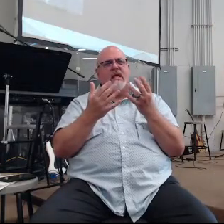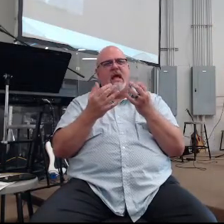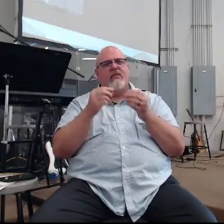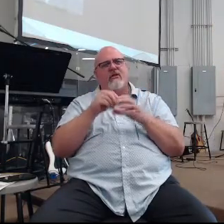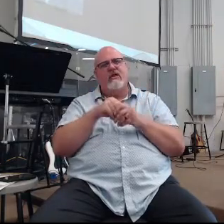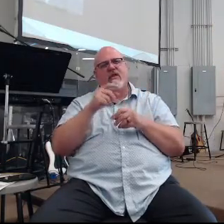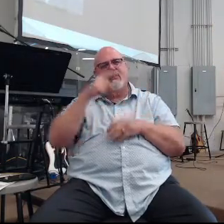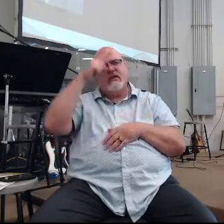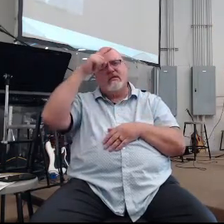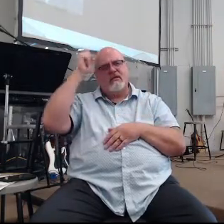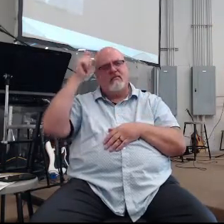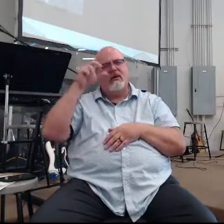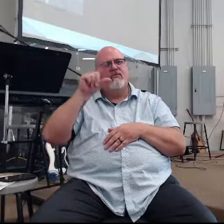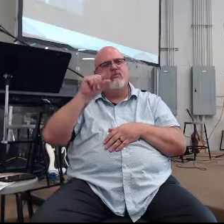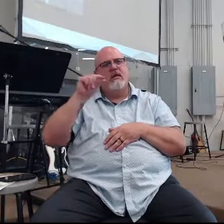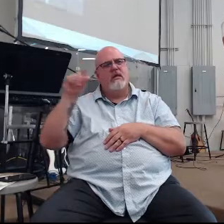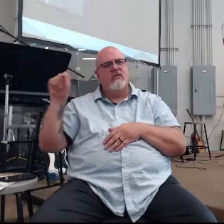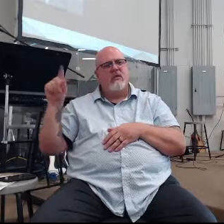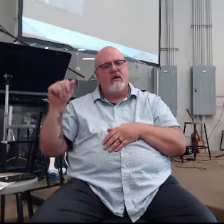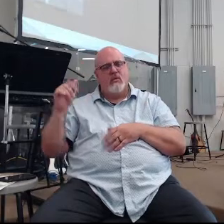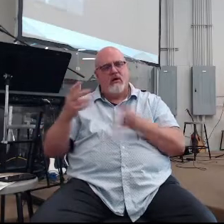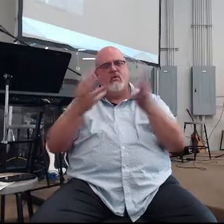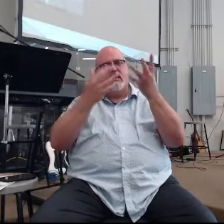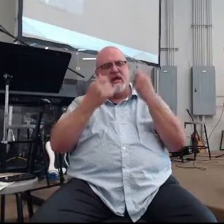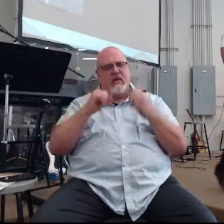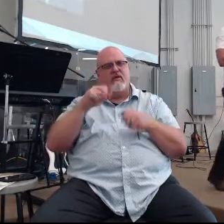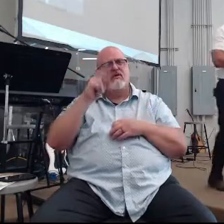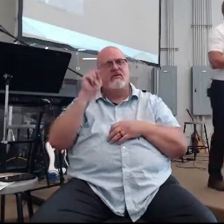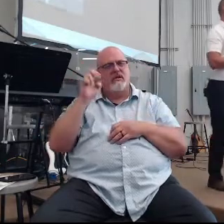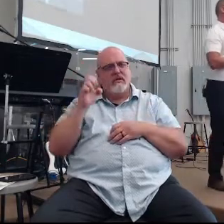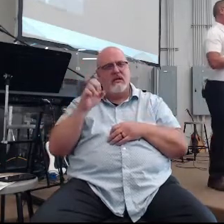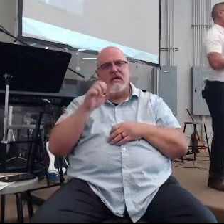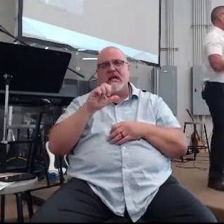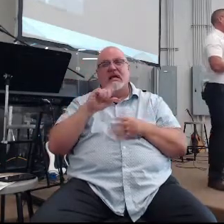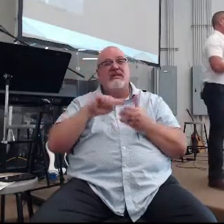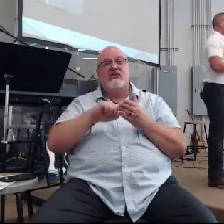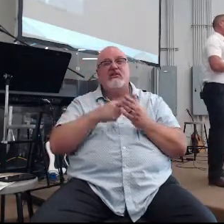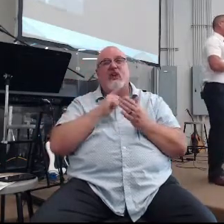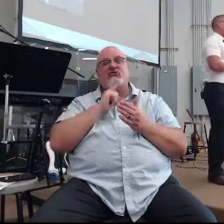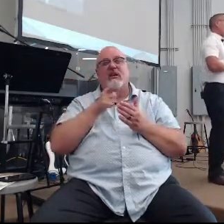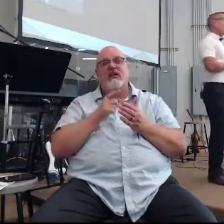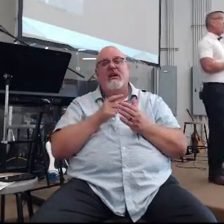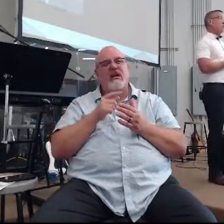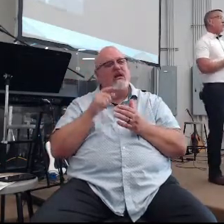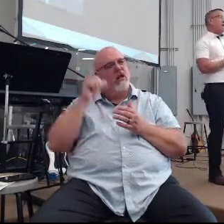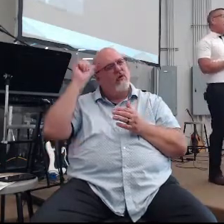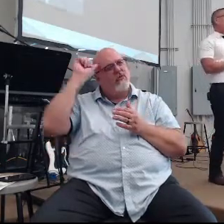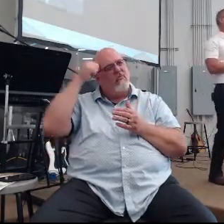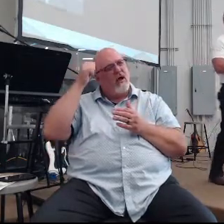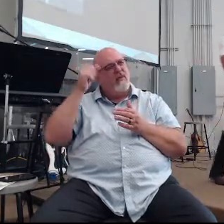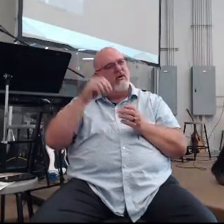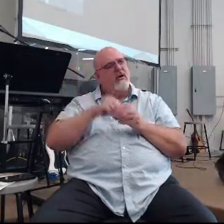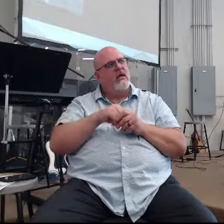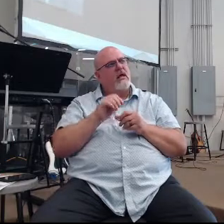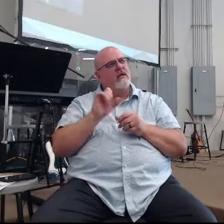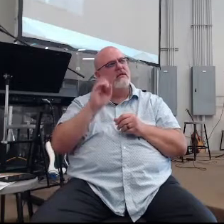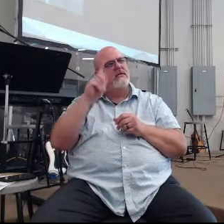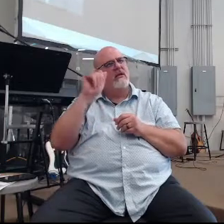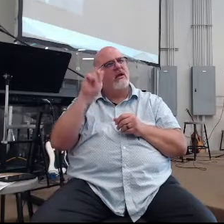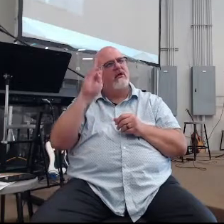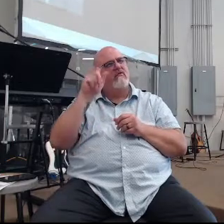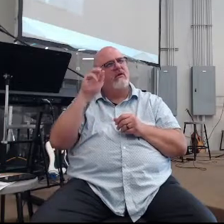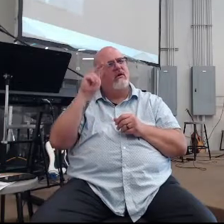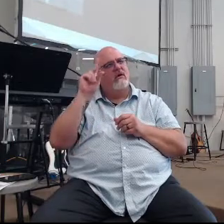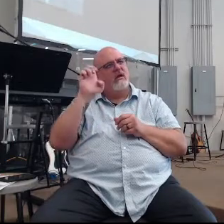of 2020, when we found a place to gather in June. It didn't even start, if you remember, you were with us back in the Sierra Verde Elementary